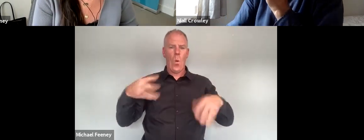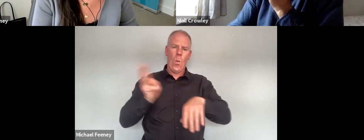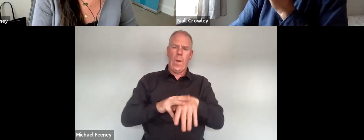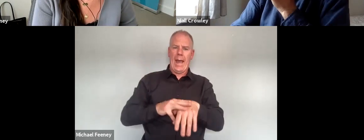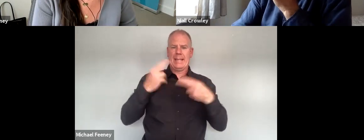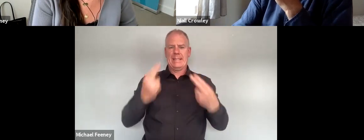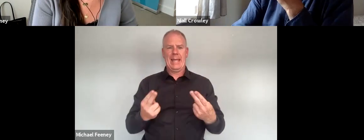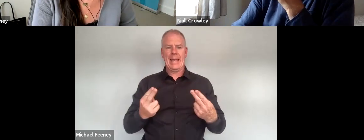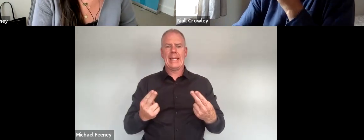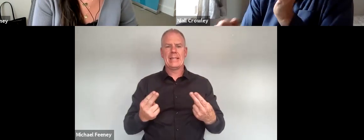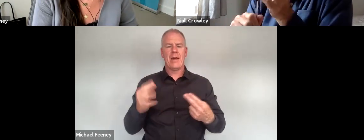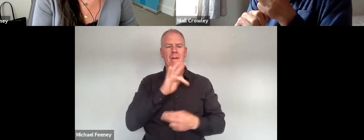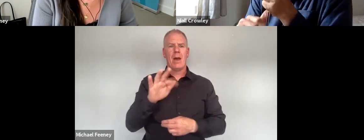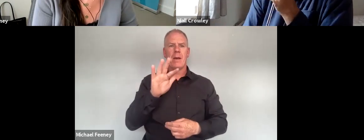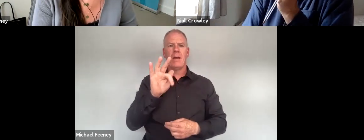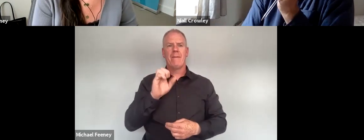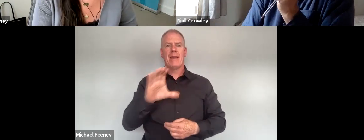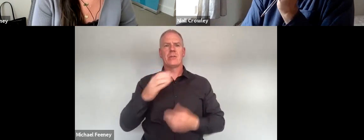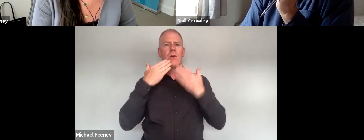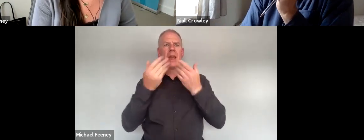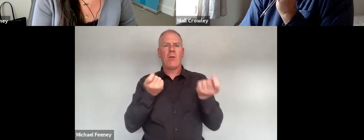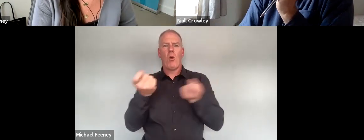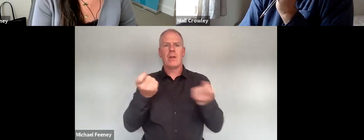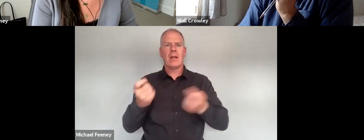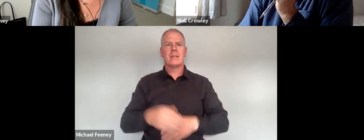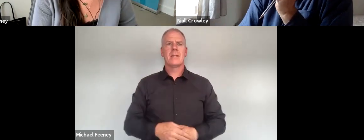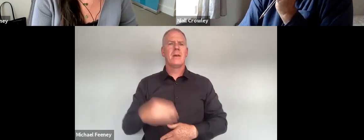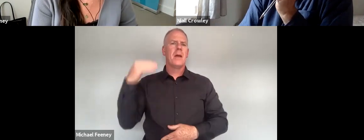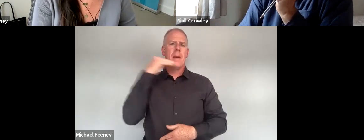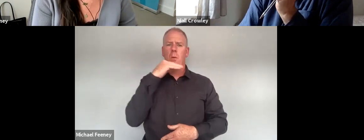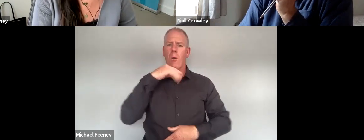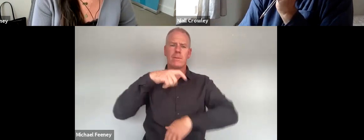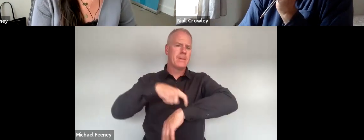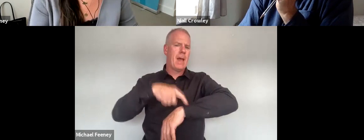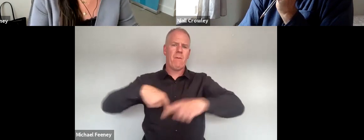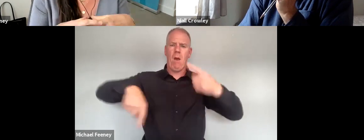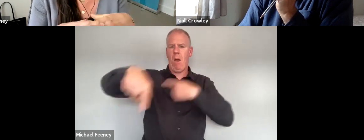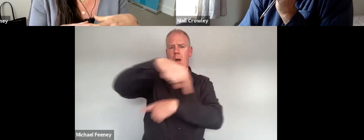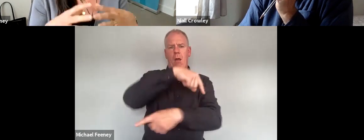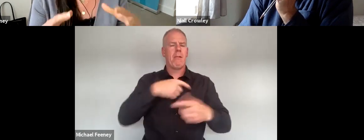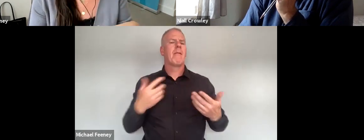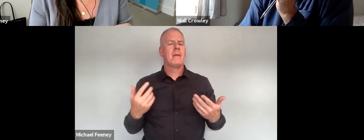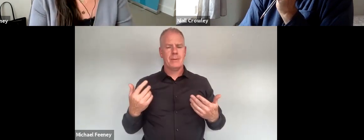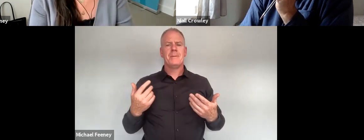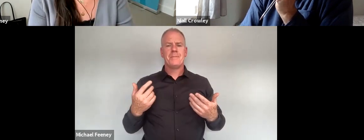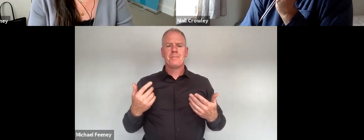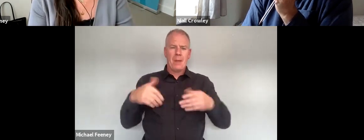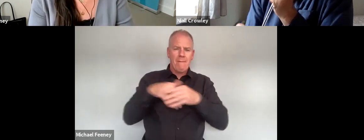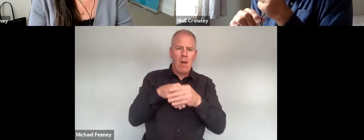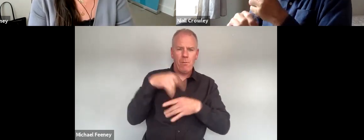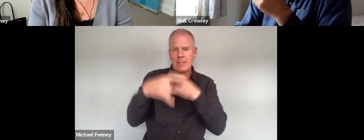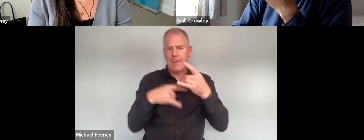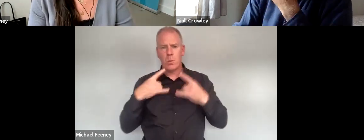series of seminars from FLAQ so thank you for running it. I think it's just such an important moment for us all who occupy this space